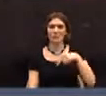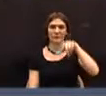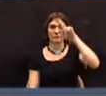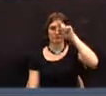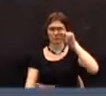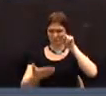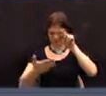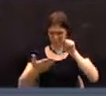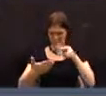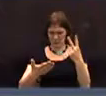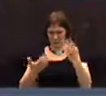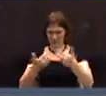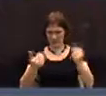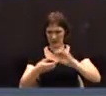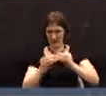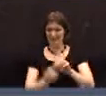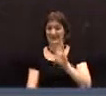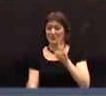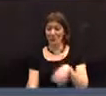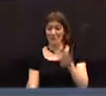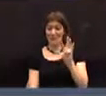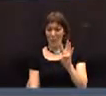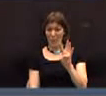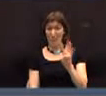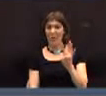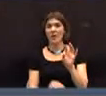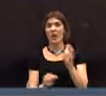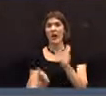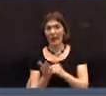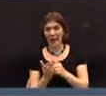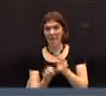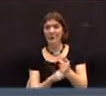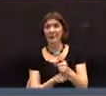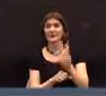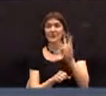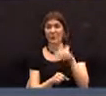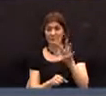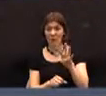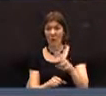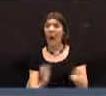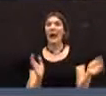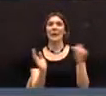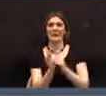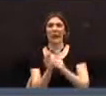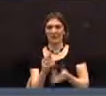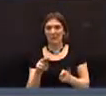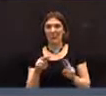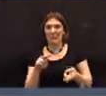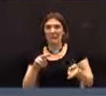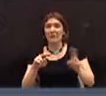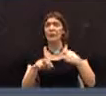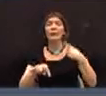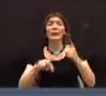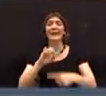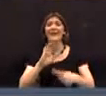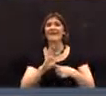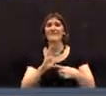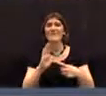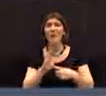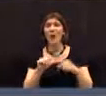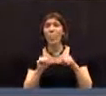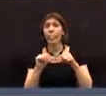that. Because I do think that 6.4 year after year is not, is still not gonna be sustainable. And